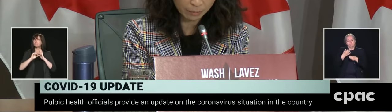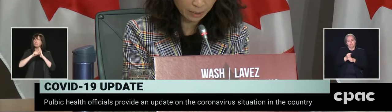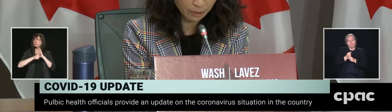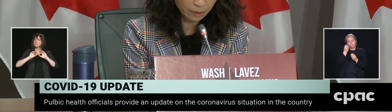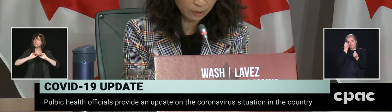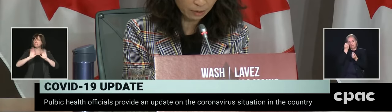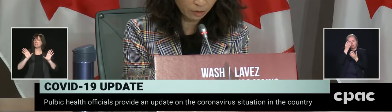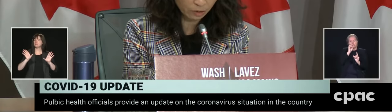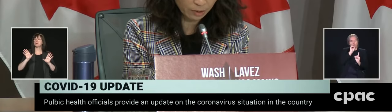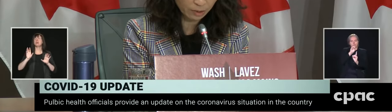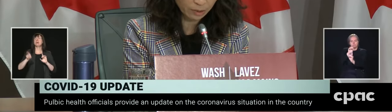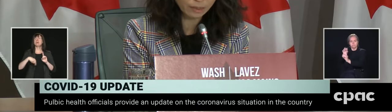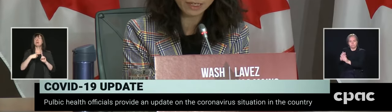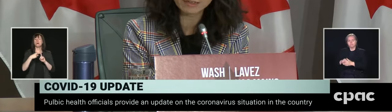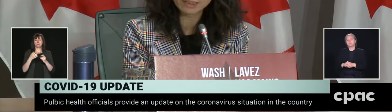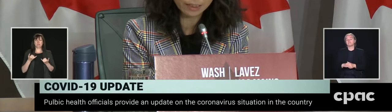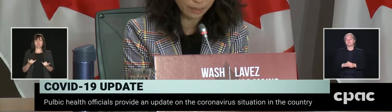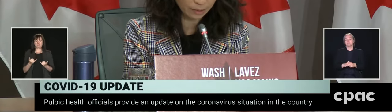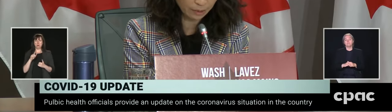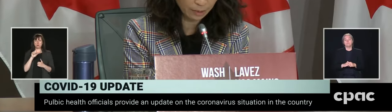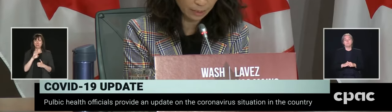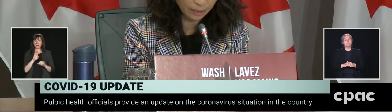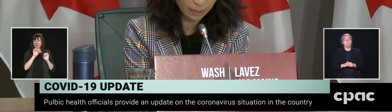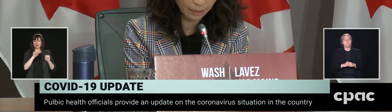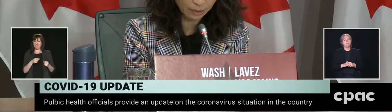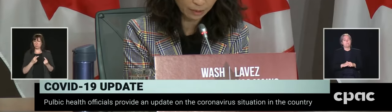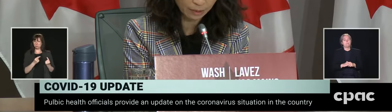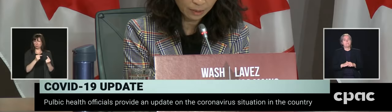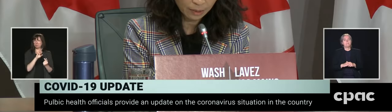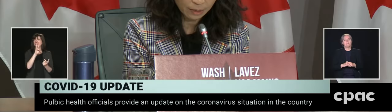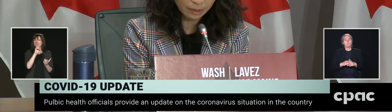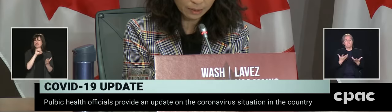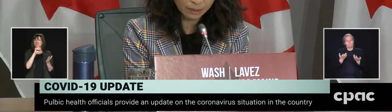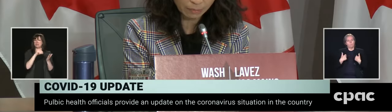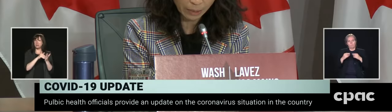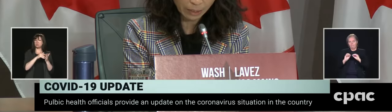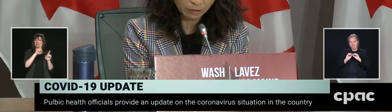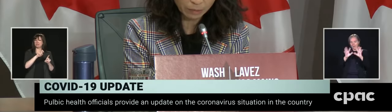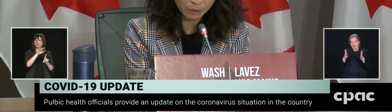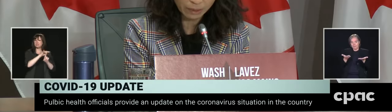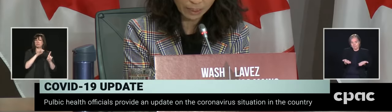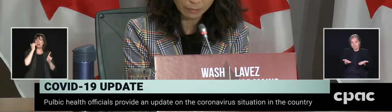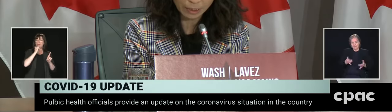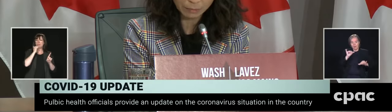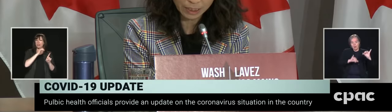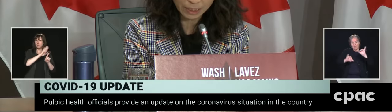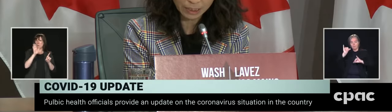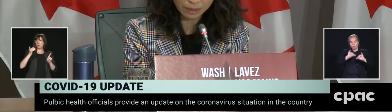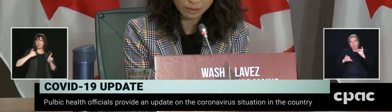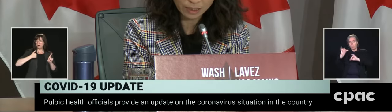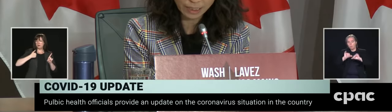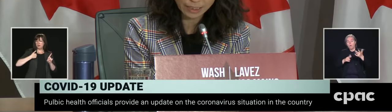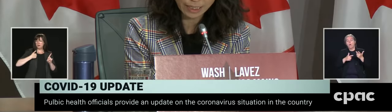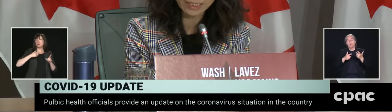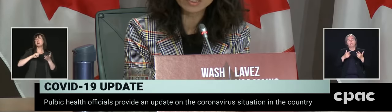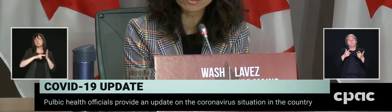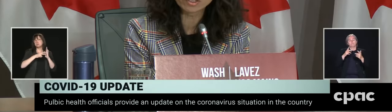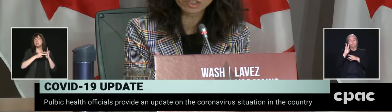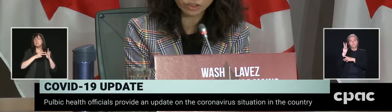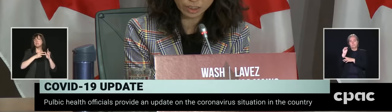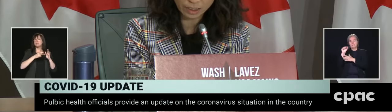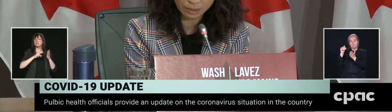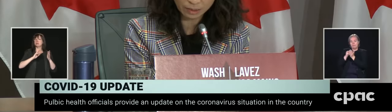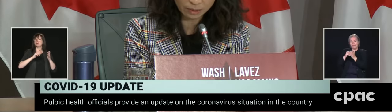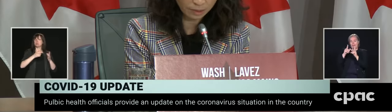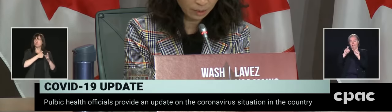lab capacity to do 60,000 tests a day in Canada, this is about building up our ability to detect any